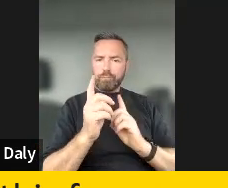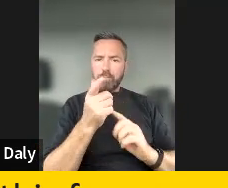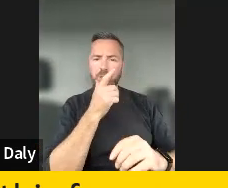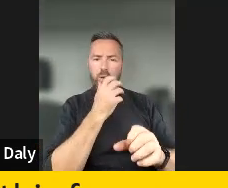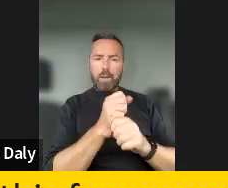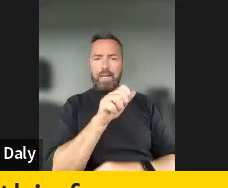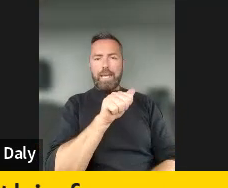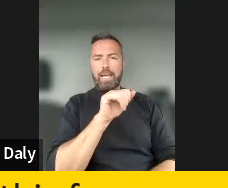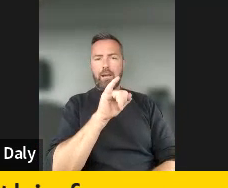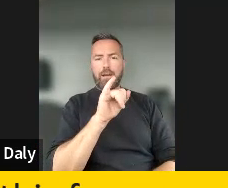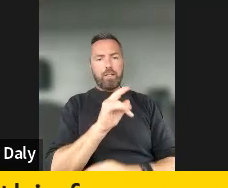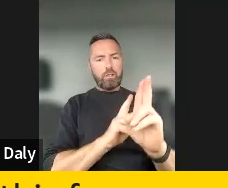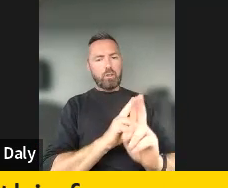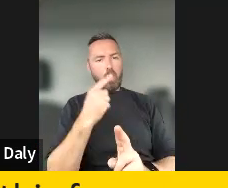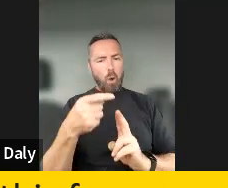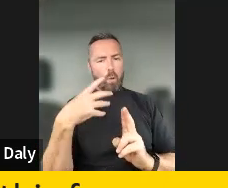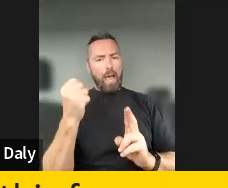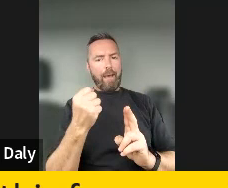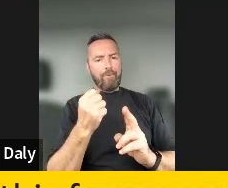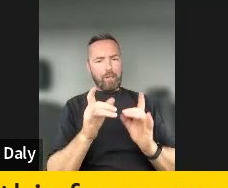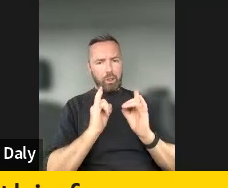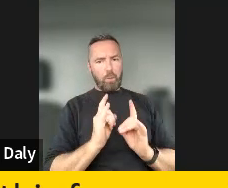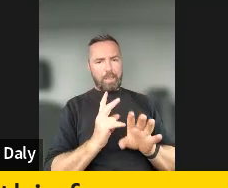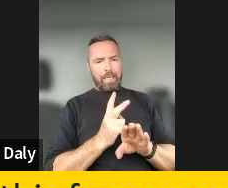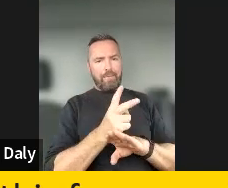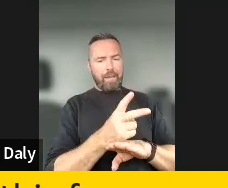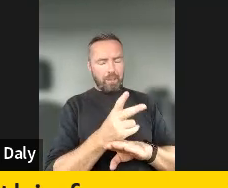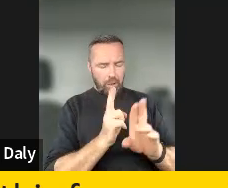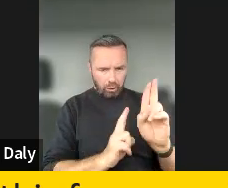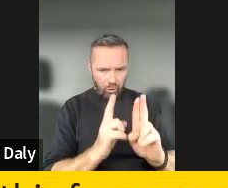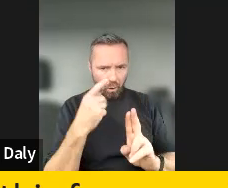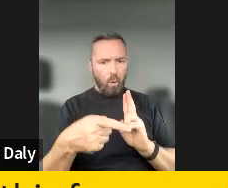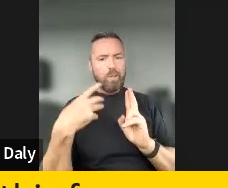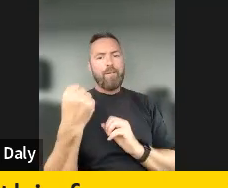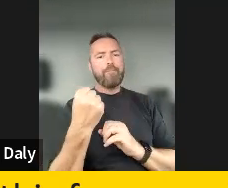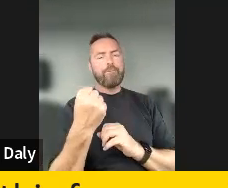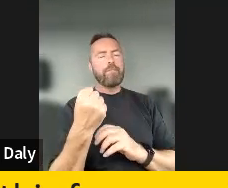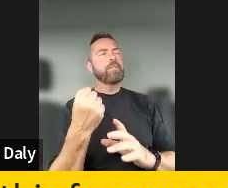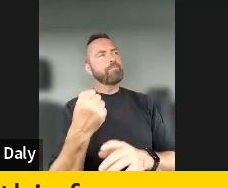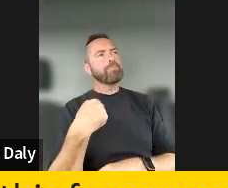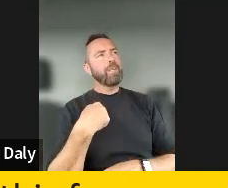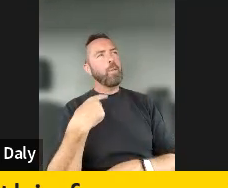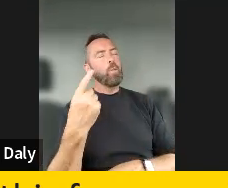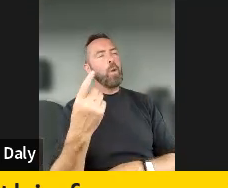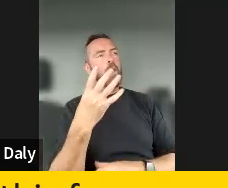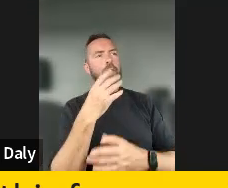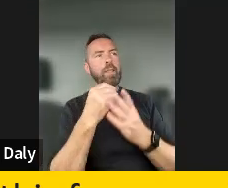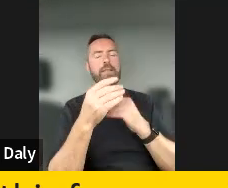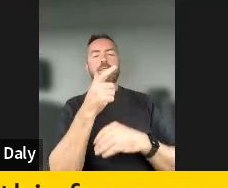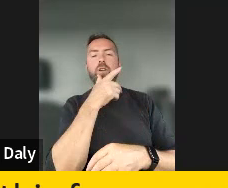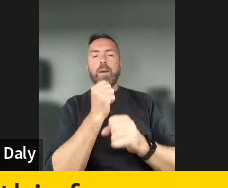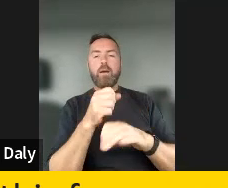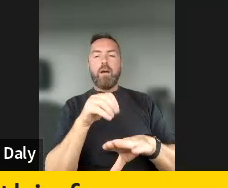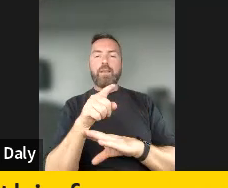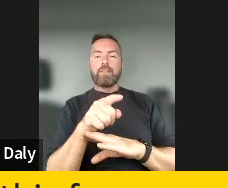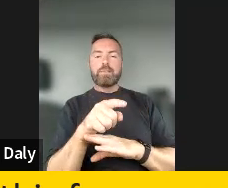require a human intervention. Now I have just one anecdote on this, which I think that you could find interesting. So when